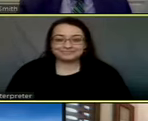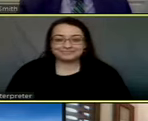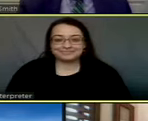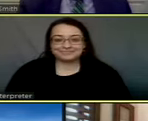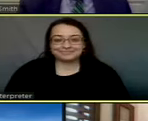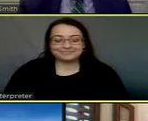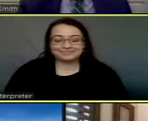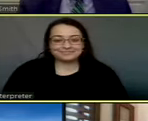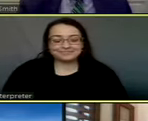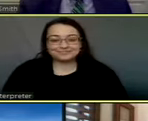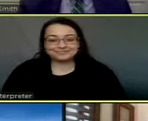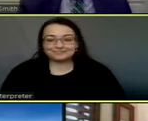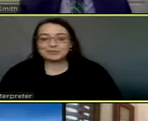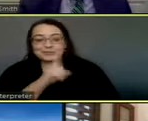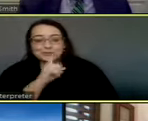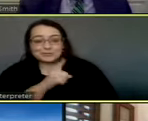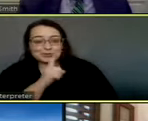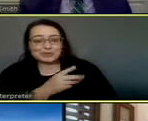You have. Thank you.